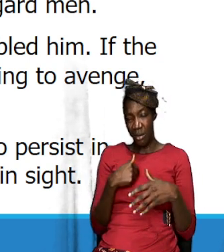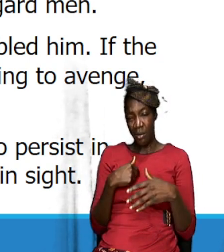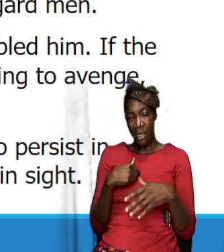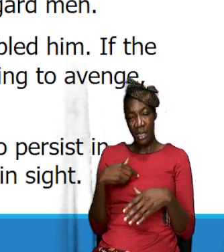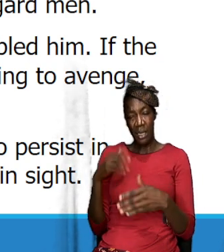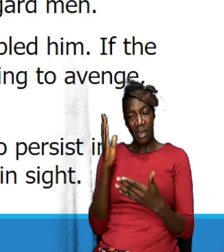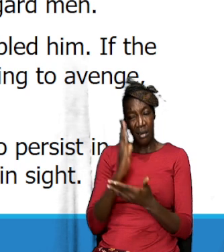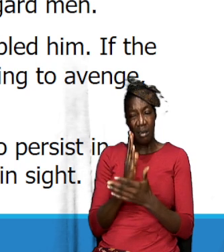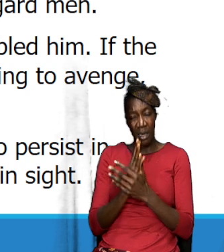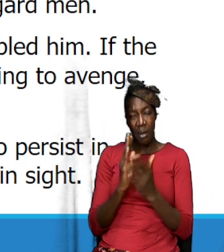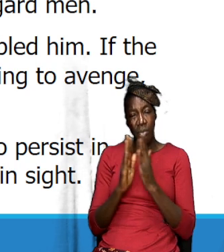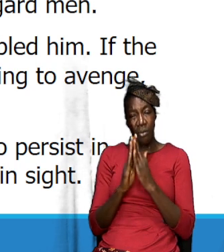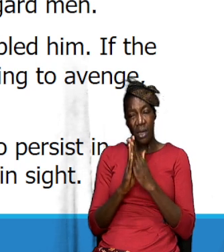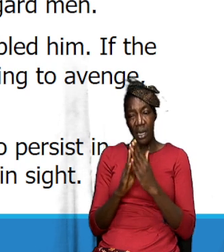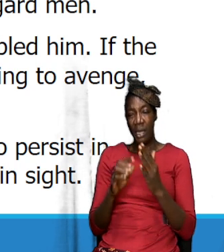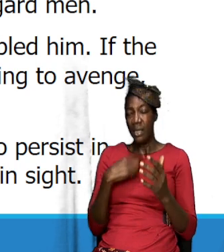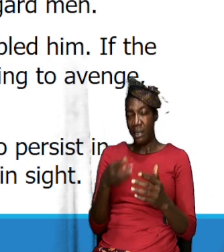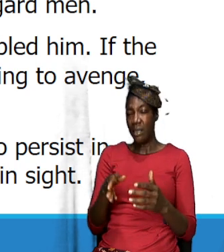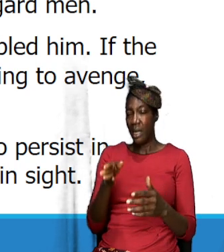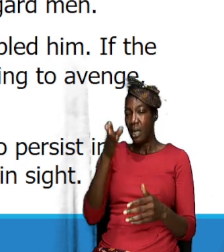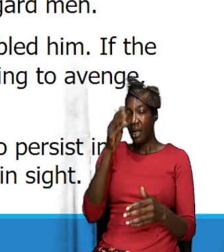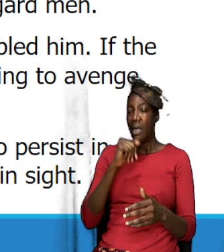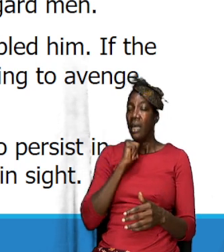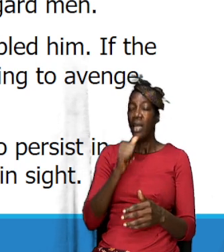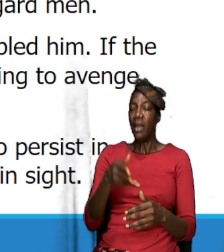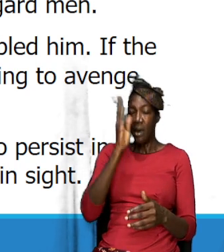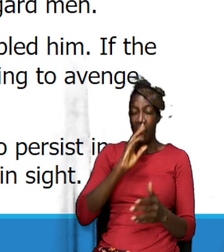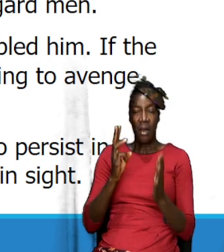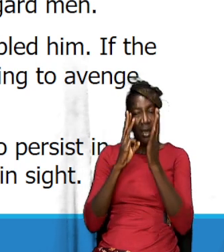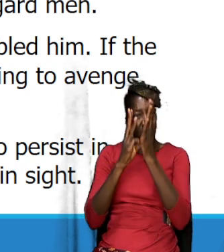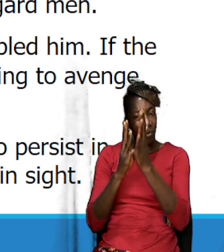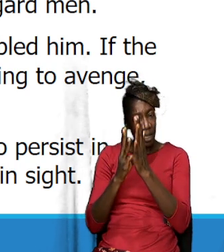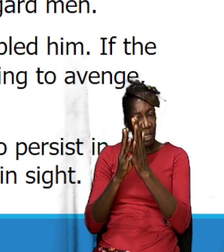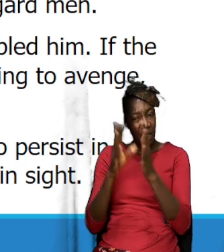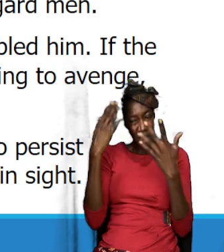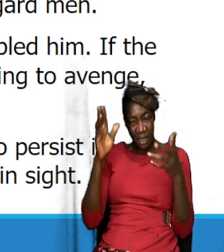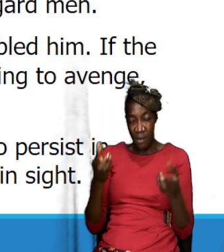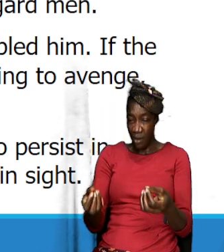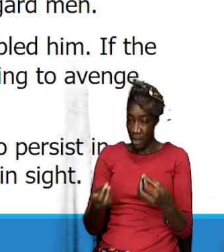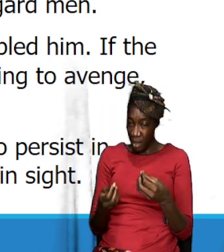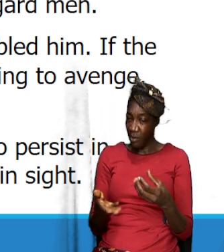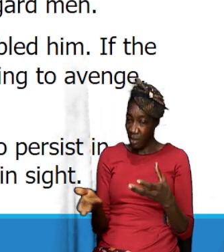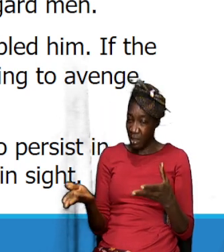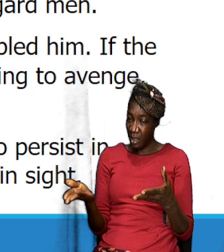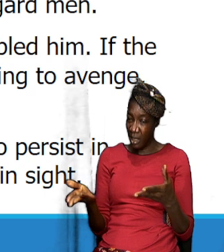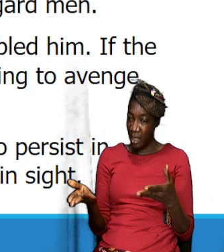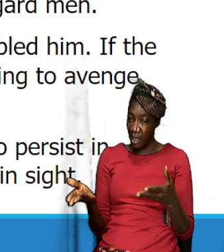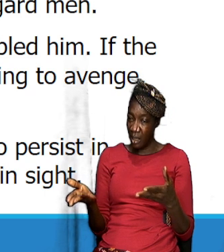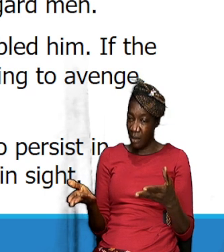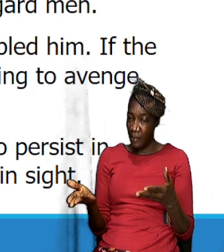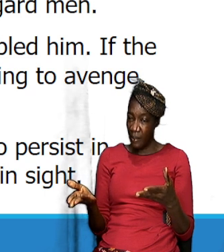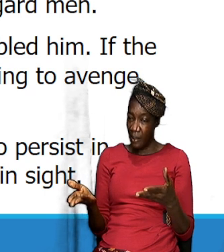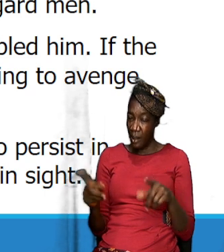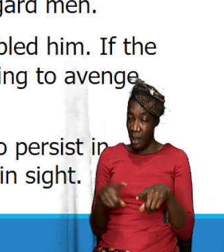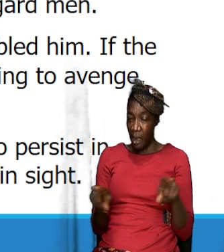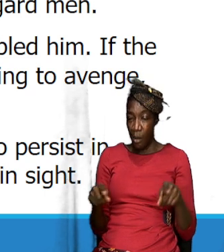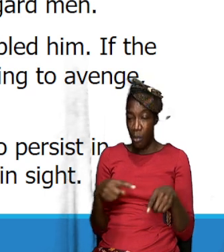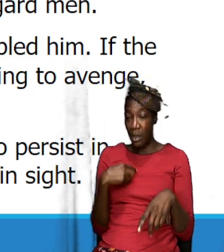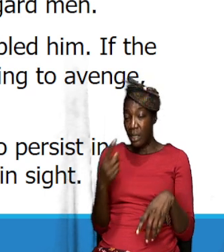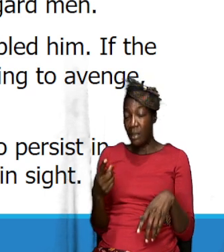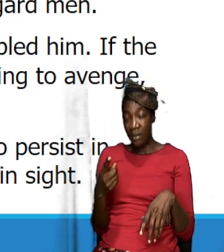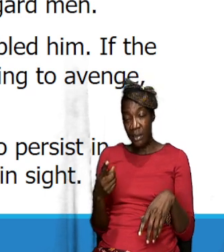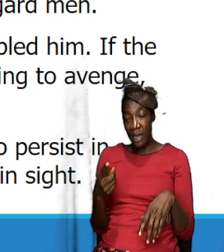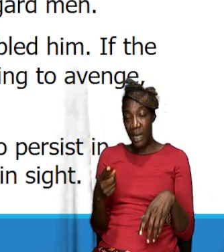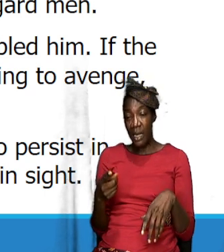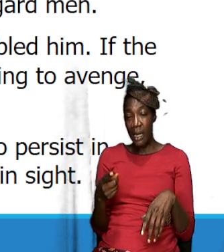of God because we never get the answer he didn't give me the thing you know but he is saying we should